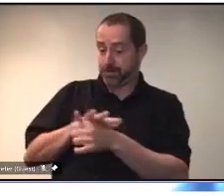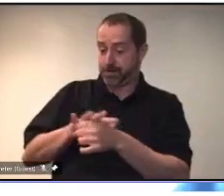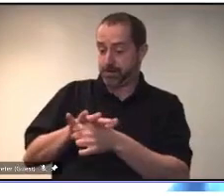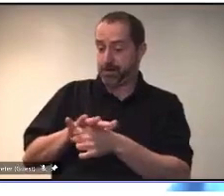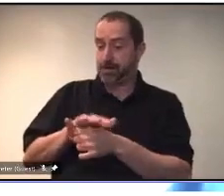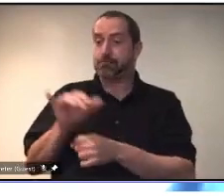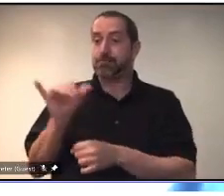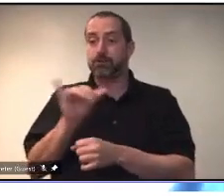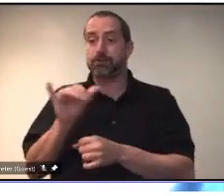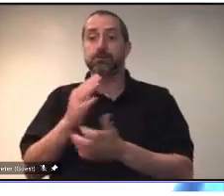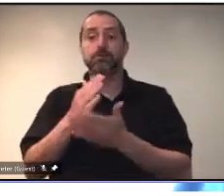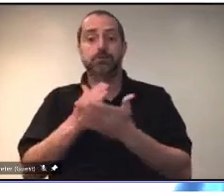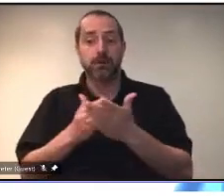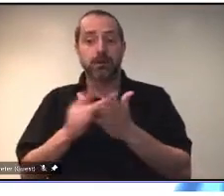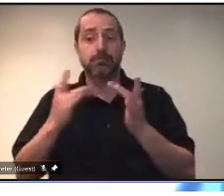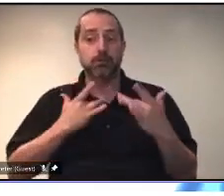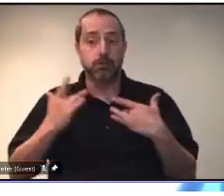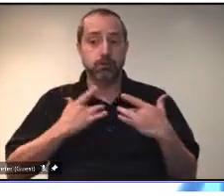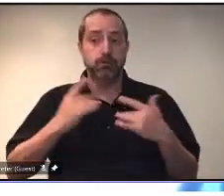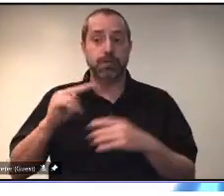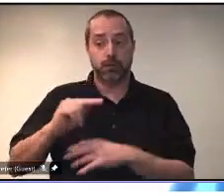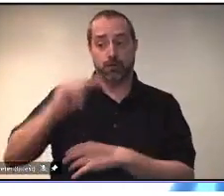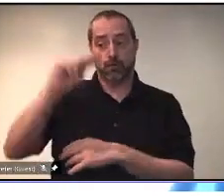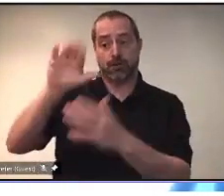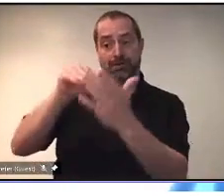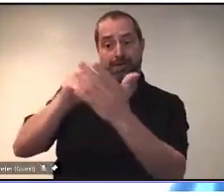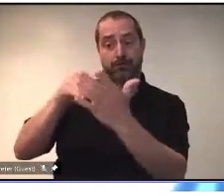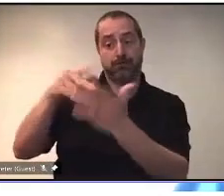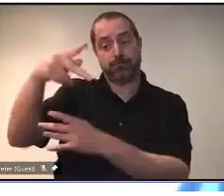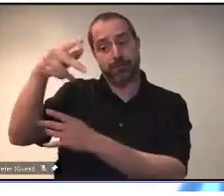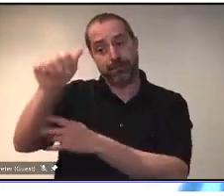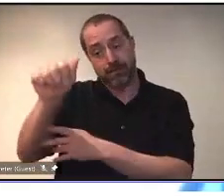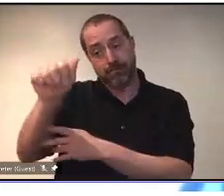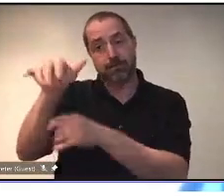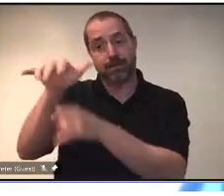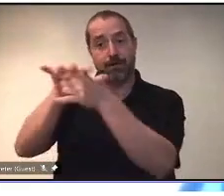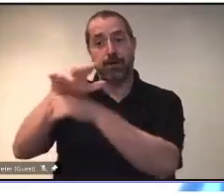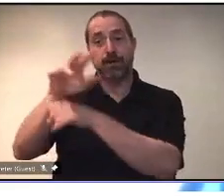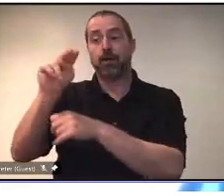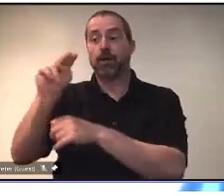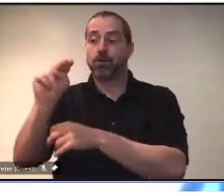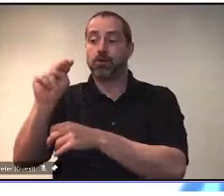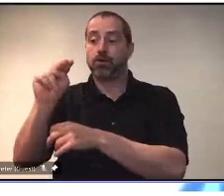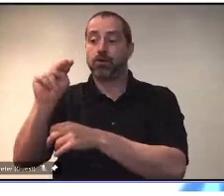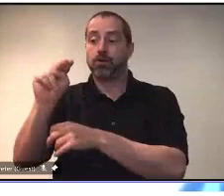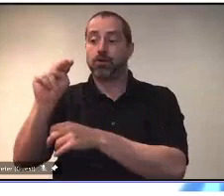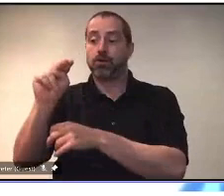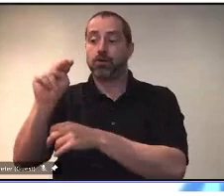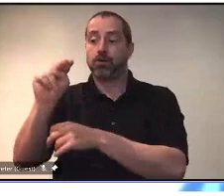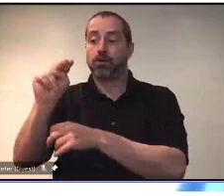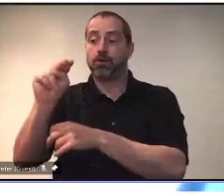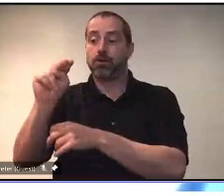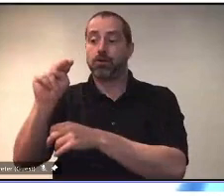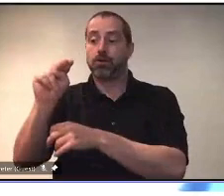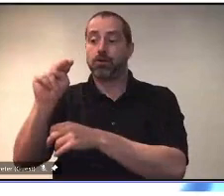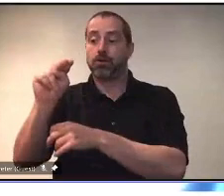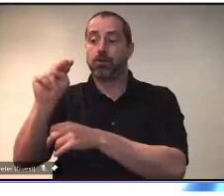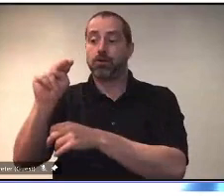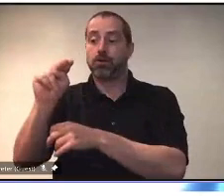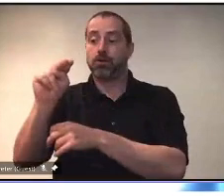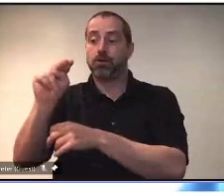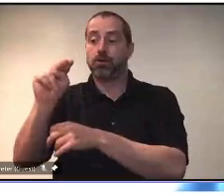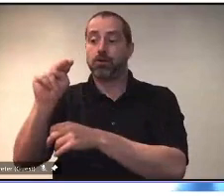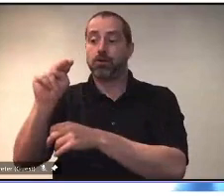concerns with the north-central Prince Albertan area. The northwest, North Battleford and Lloydminster area. We've seen not only case